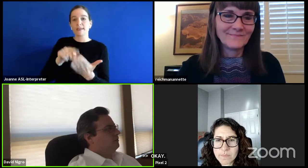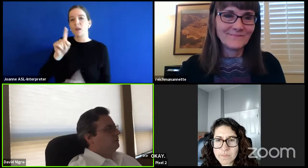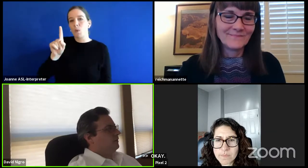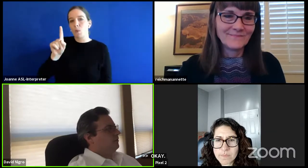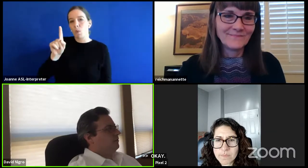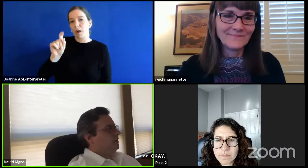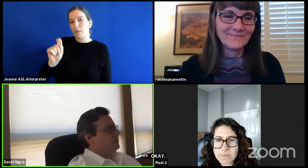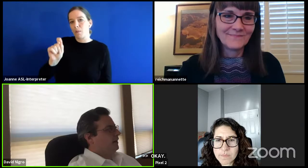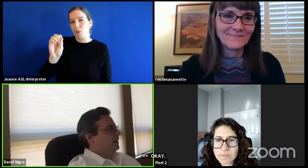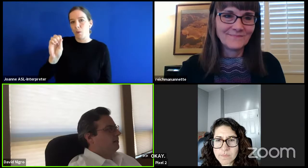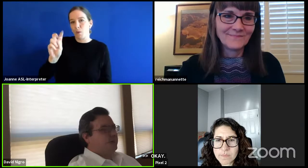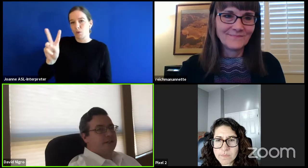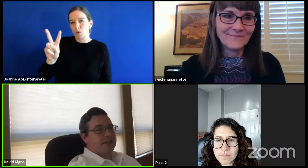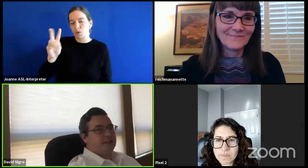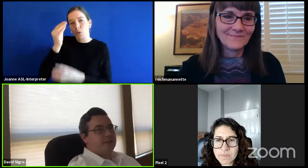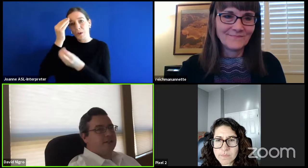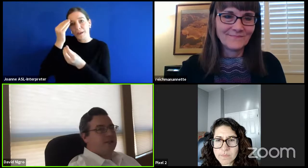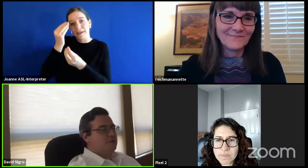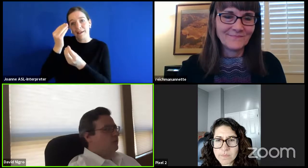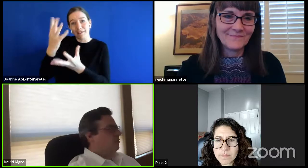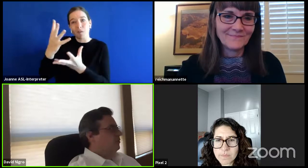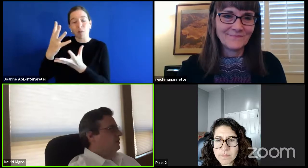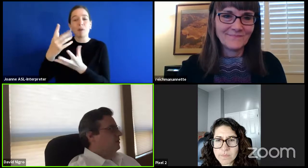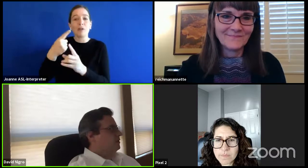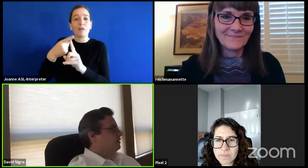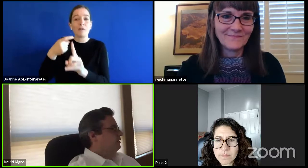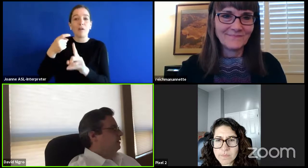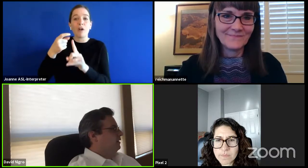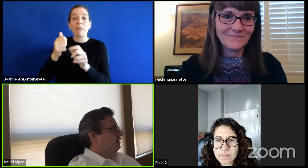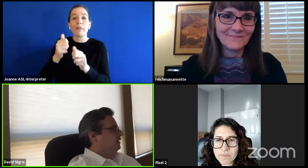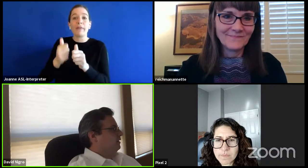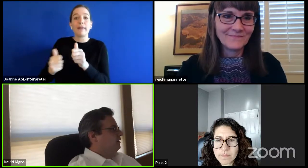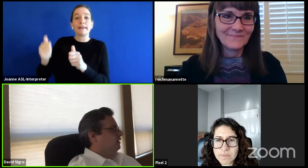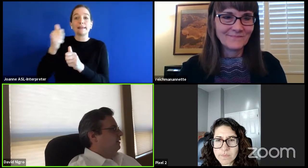information item executive team reports